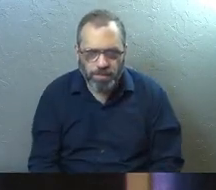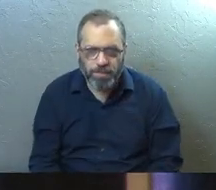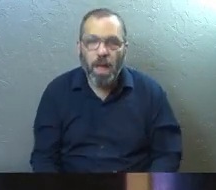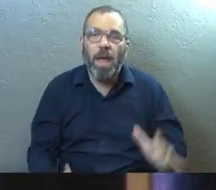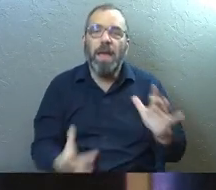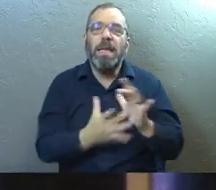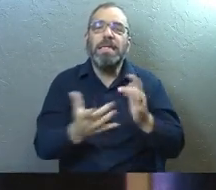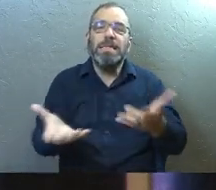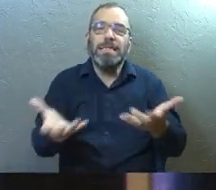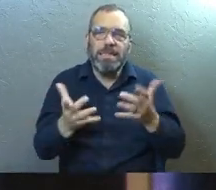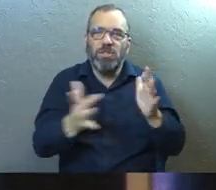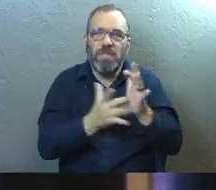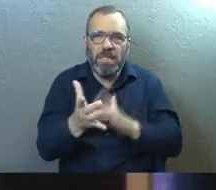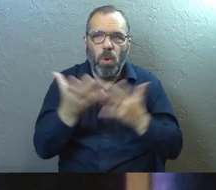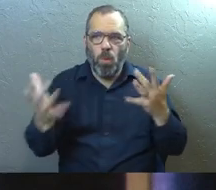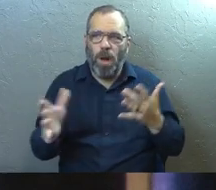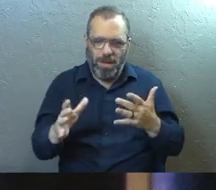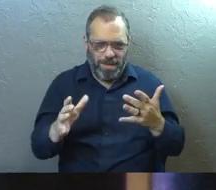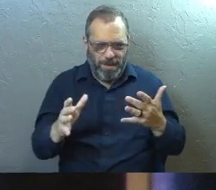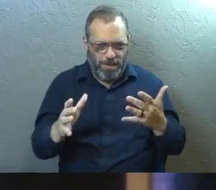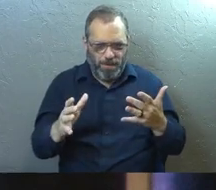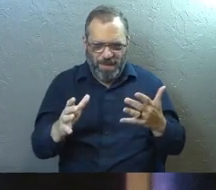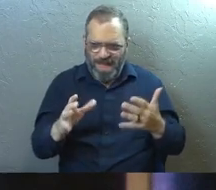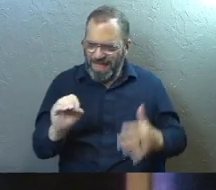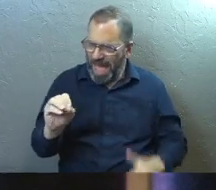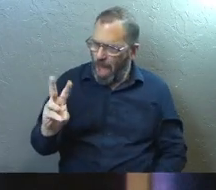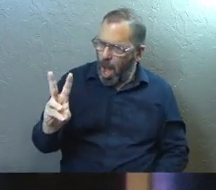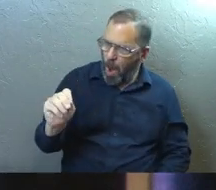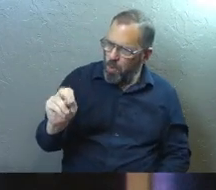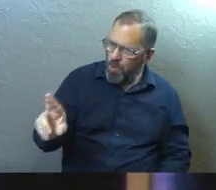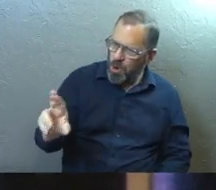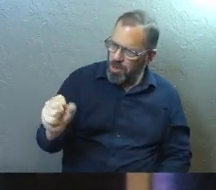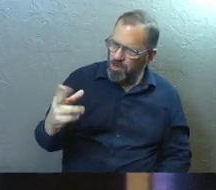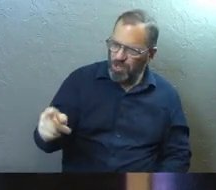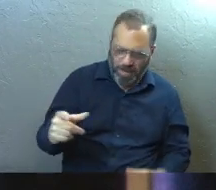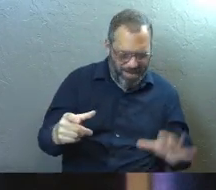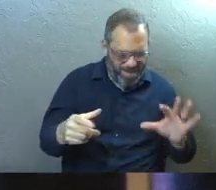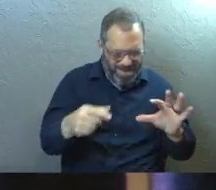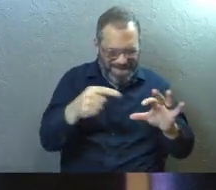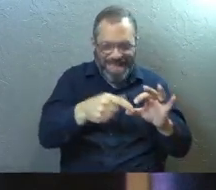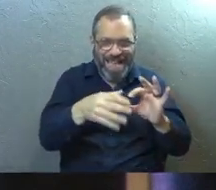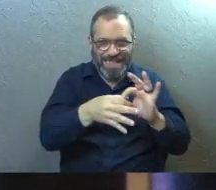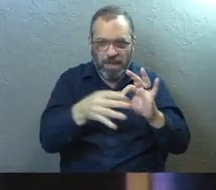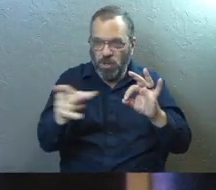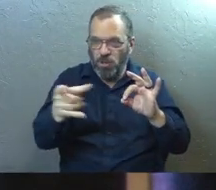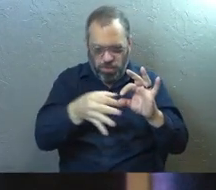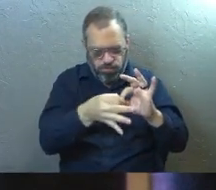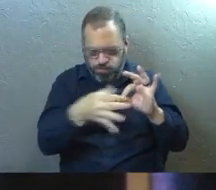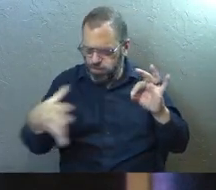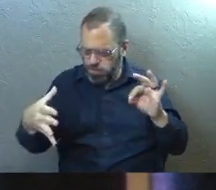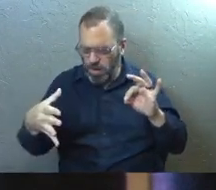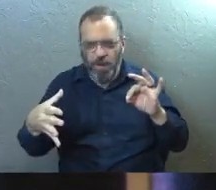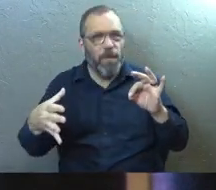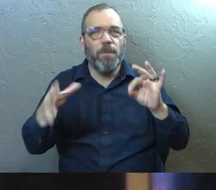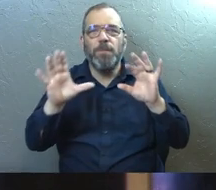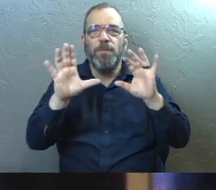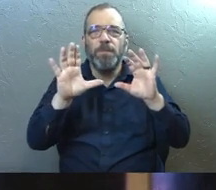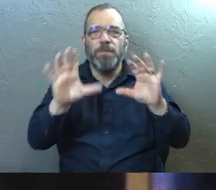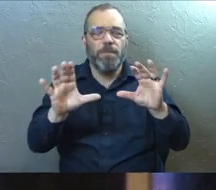Jesus wanted to disconnect the ownership. Right? Like that's, that's the issue in our lives.